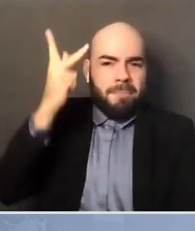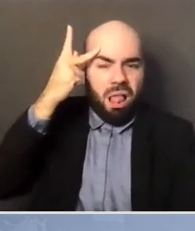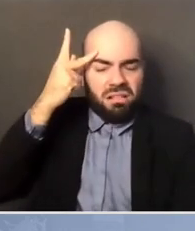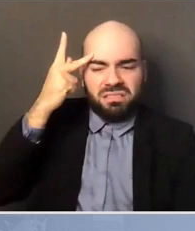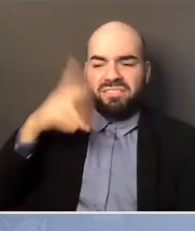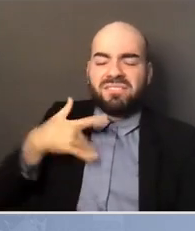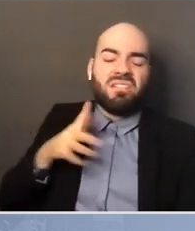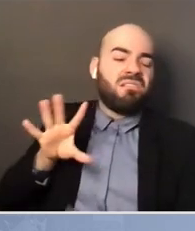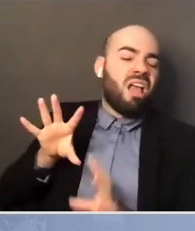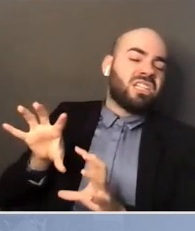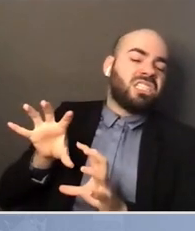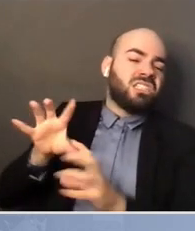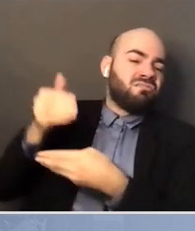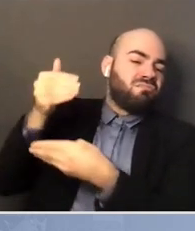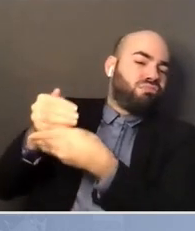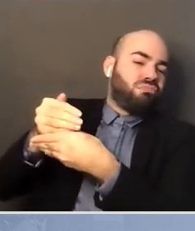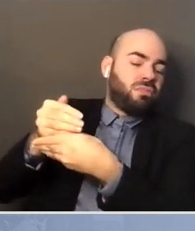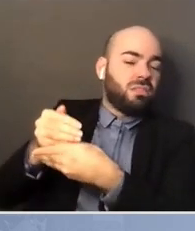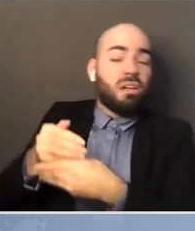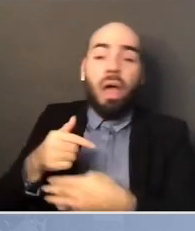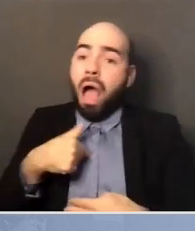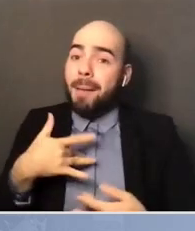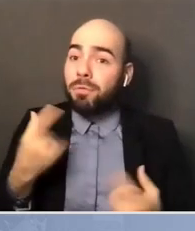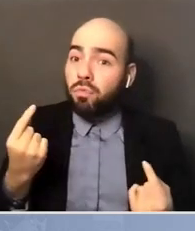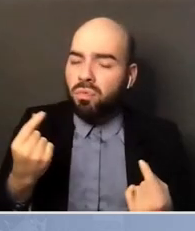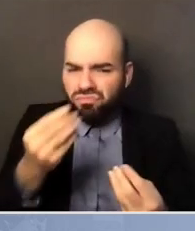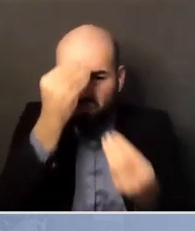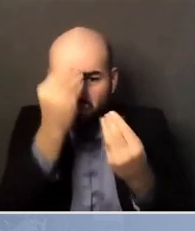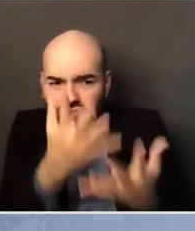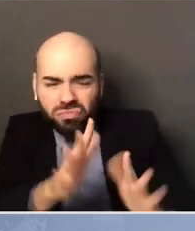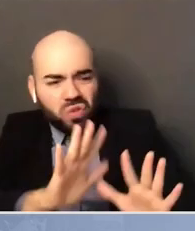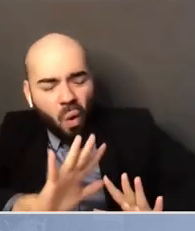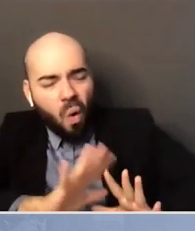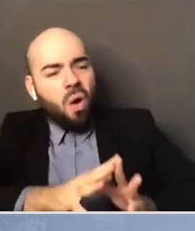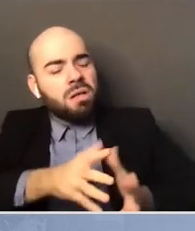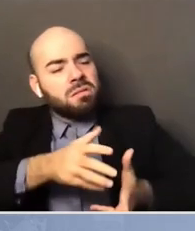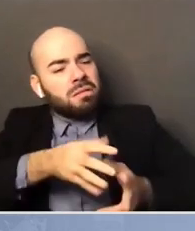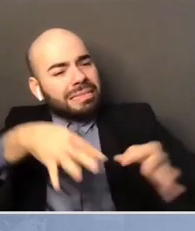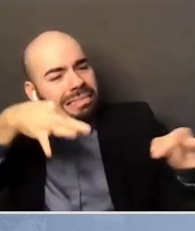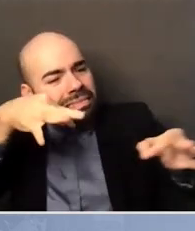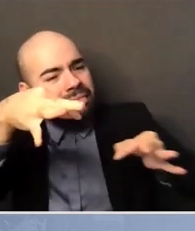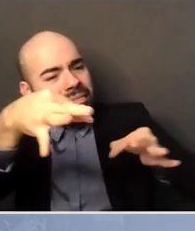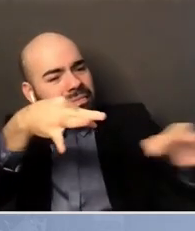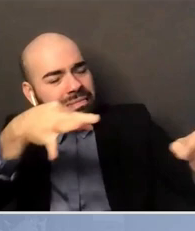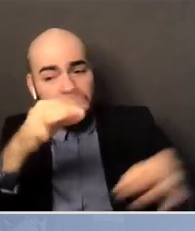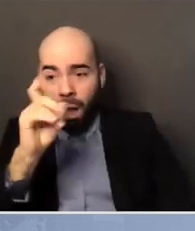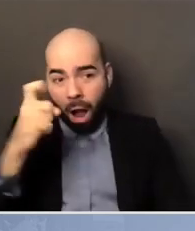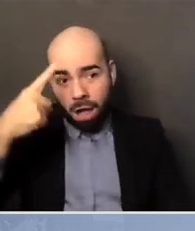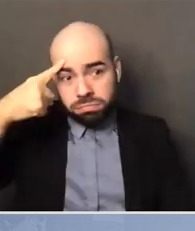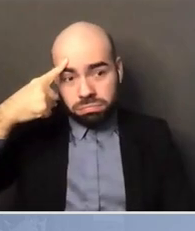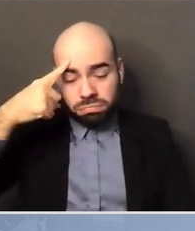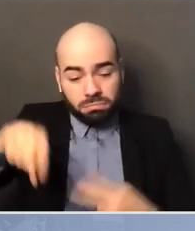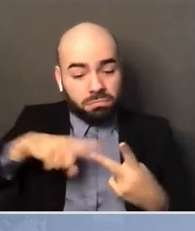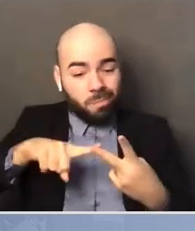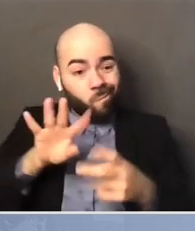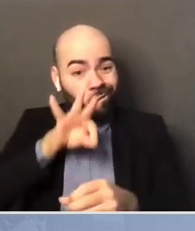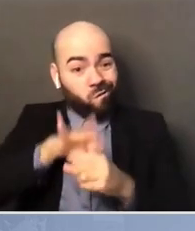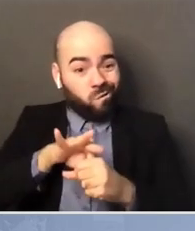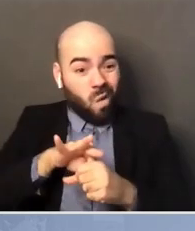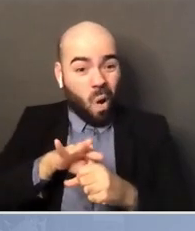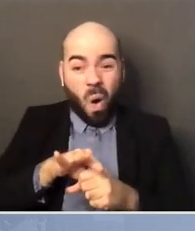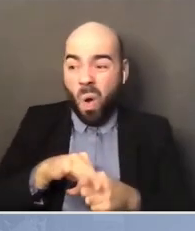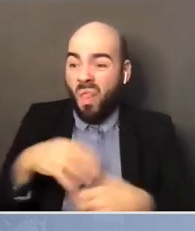Is to acknowledge to them that government and voting alone isn't going to change everything.